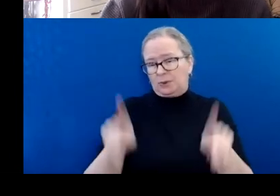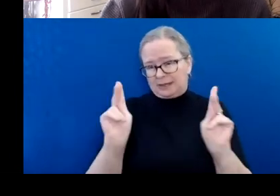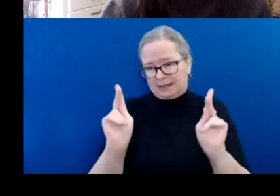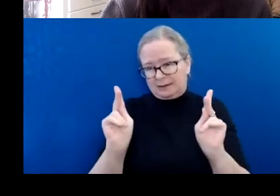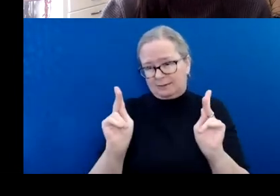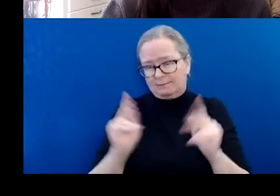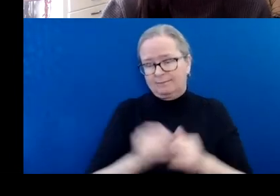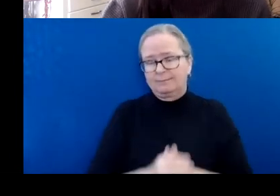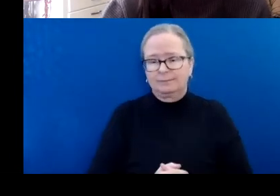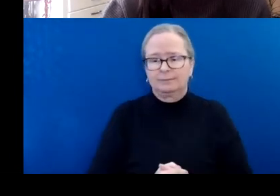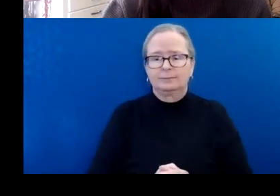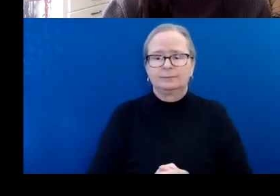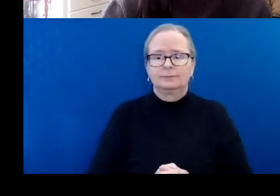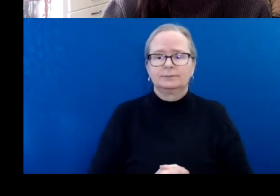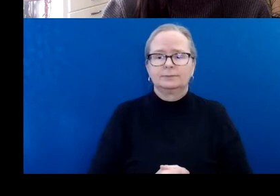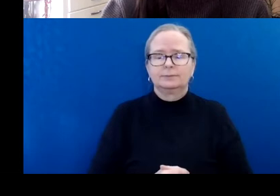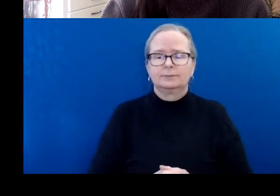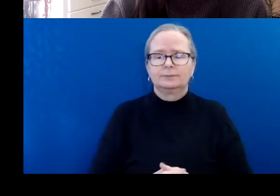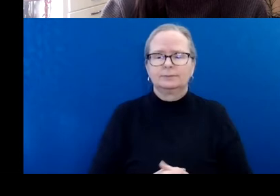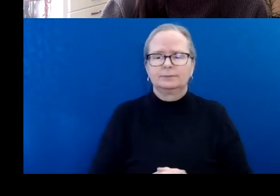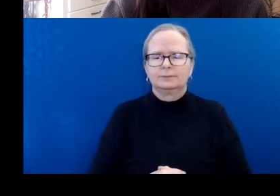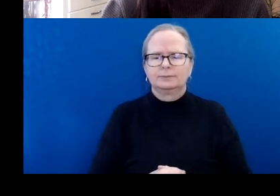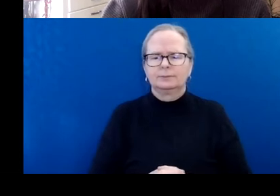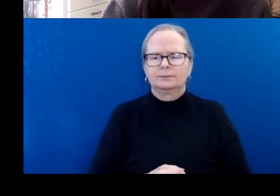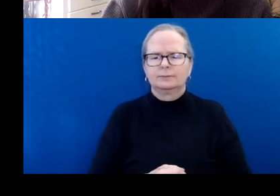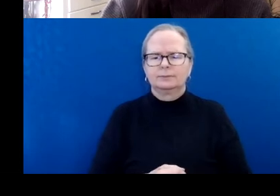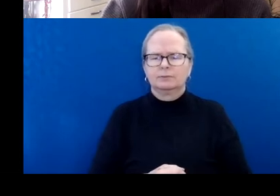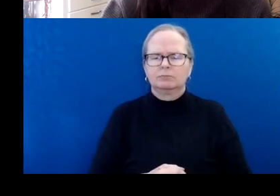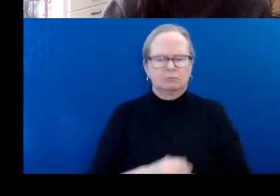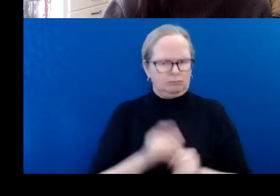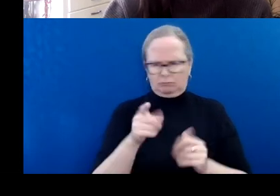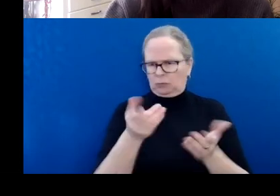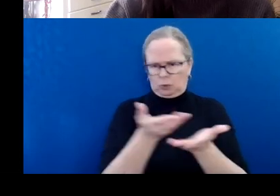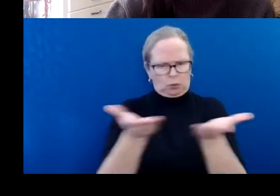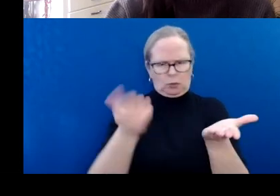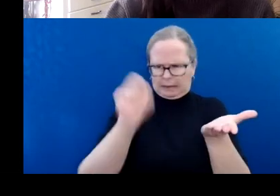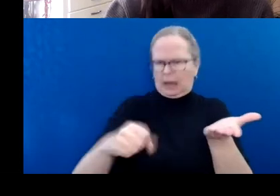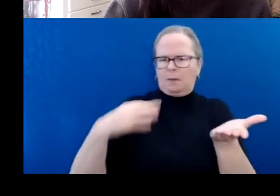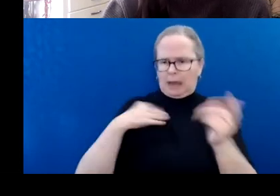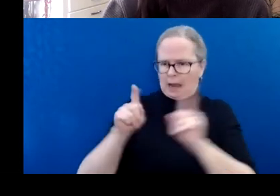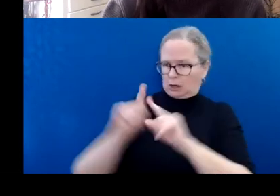Then you may apply as a collective and request an exception to the maximum request amount.